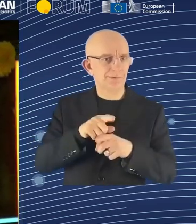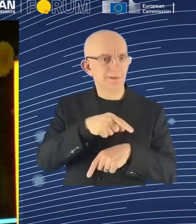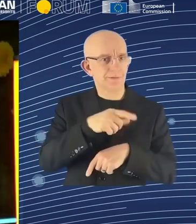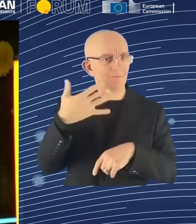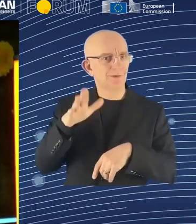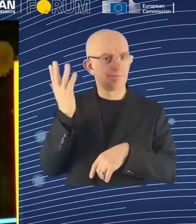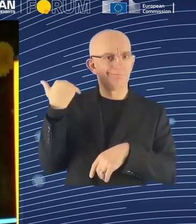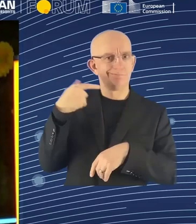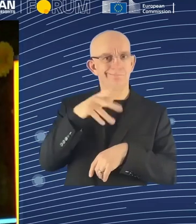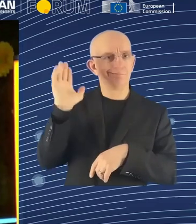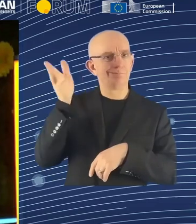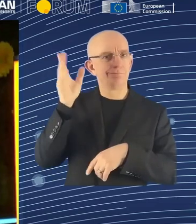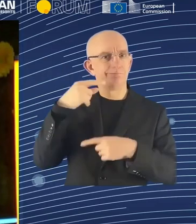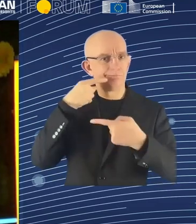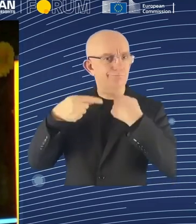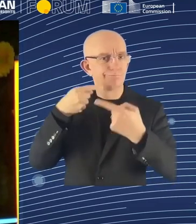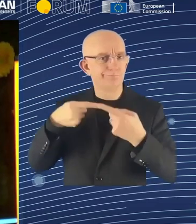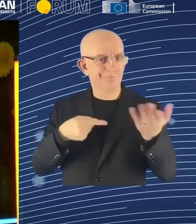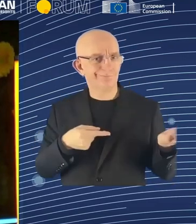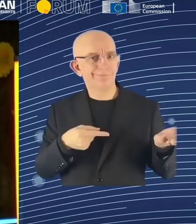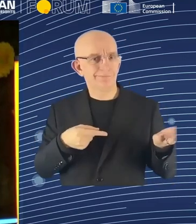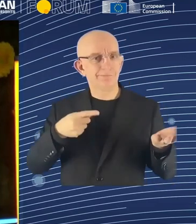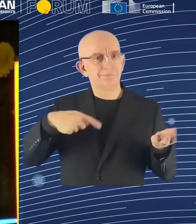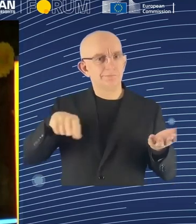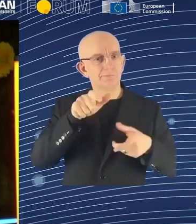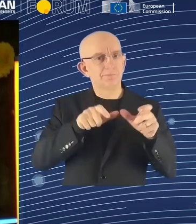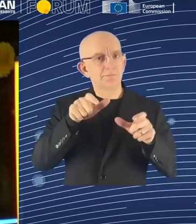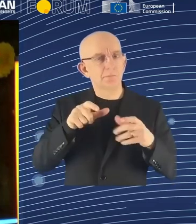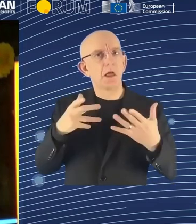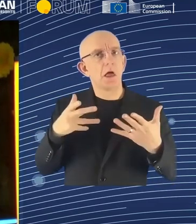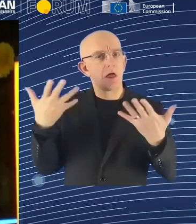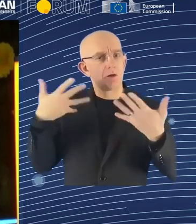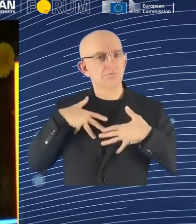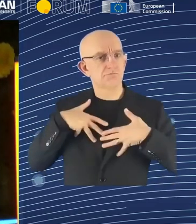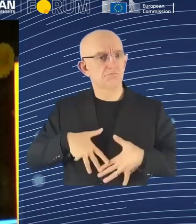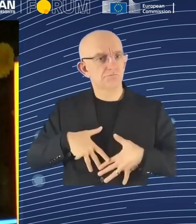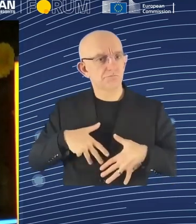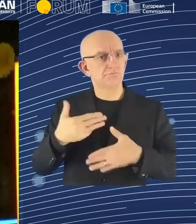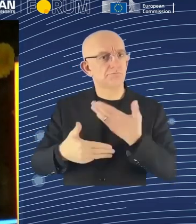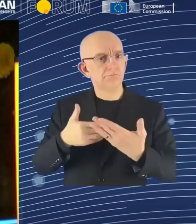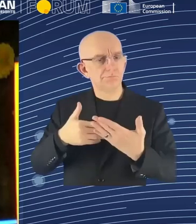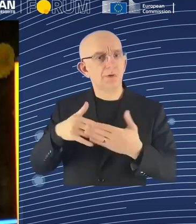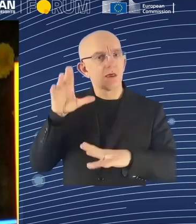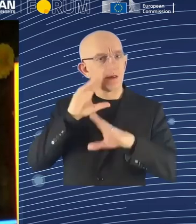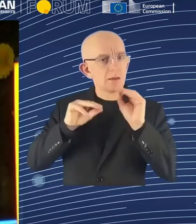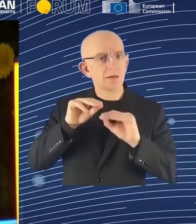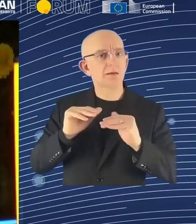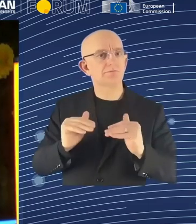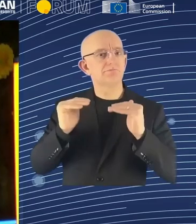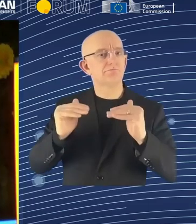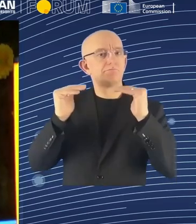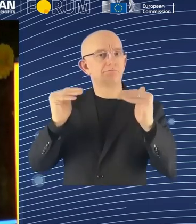the learning will be much better off than the ones that are not. And I think it's a